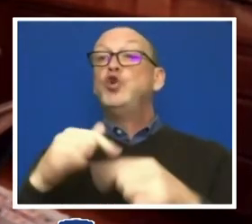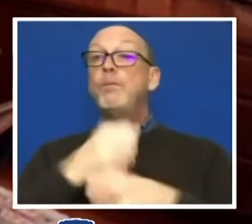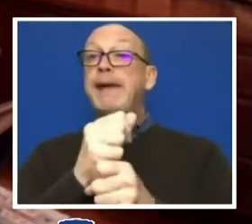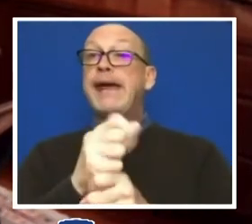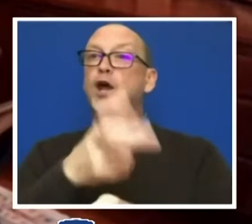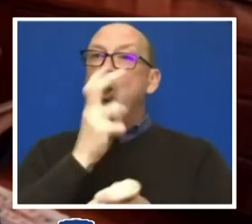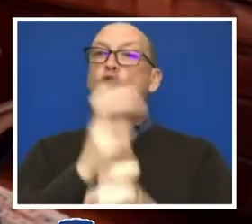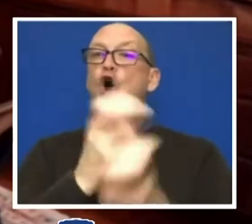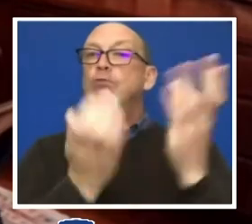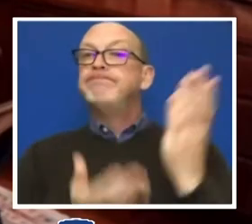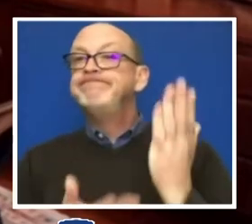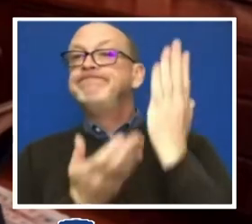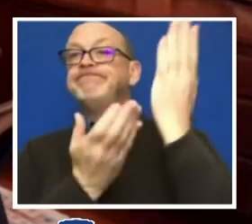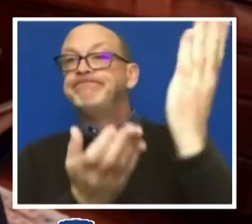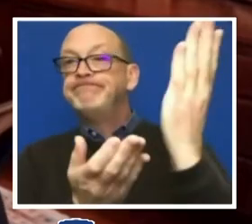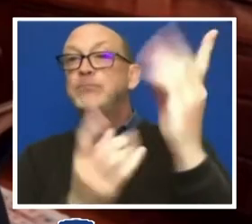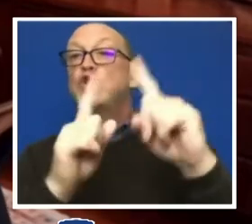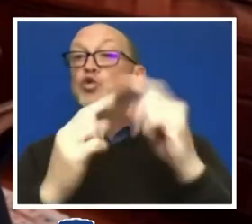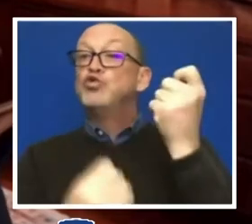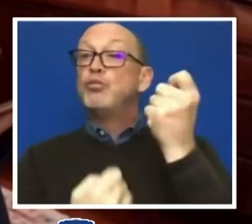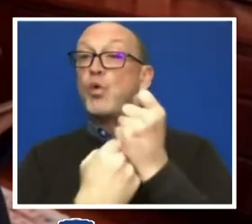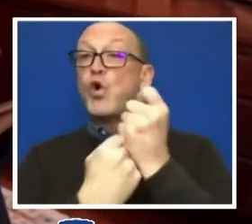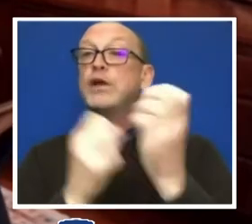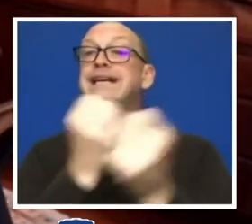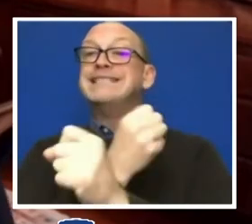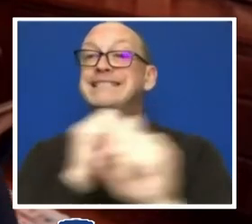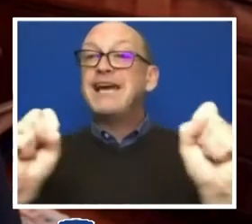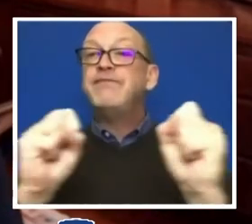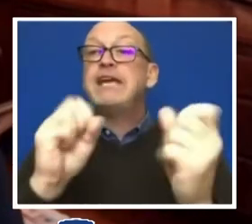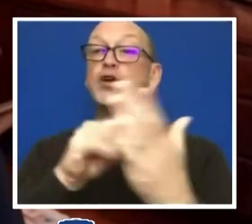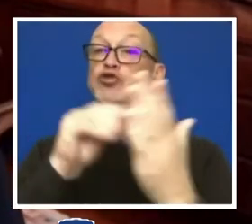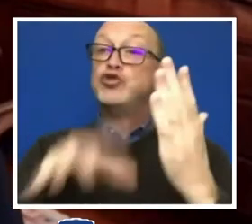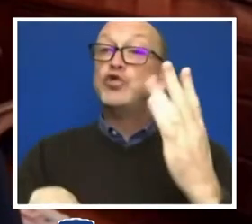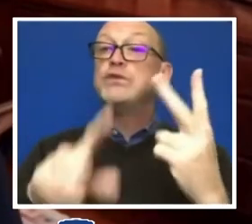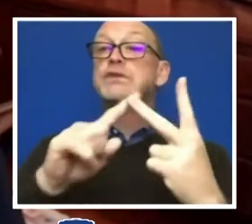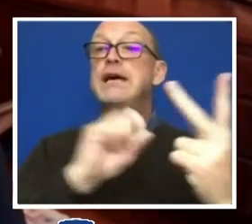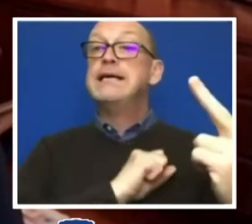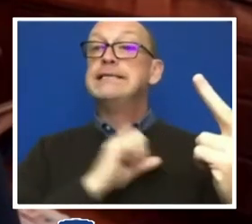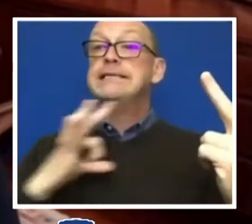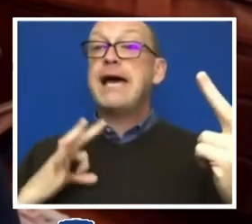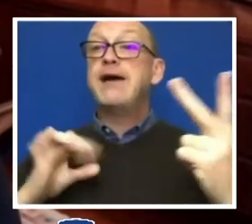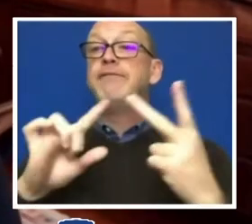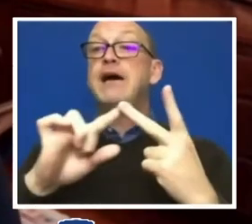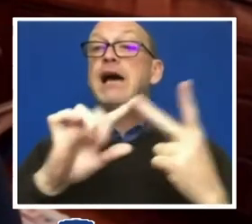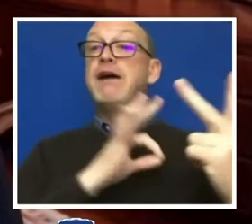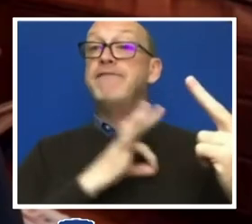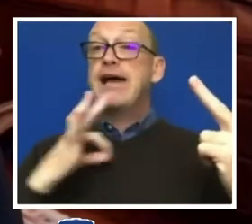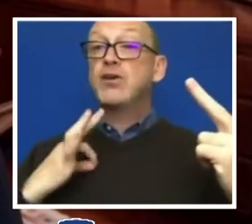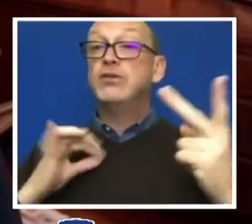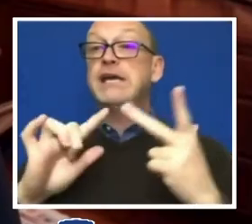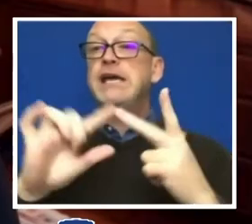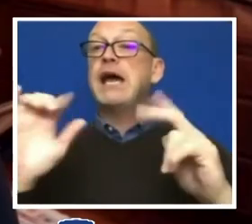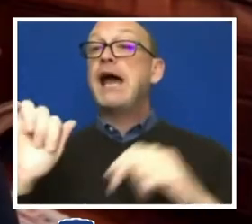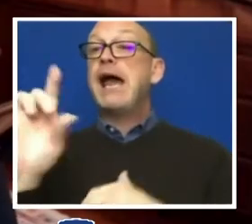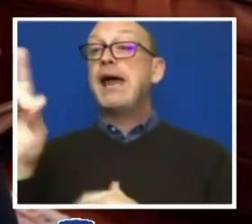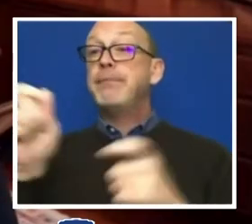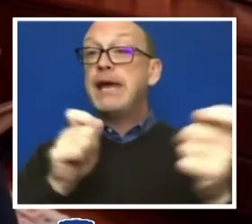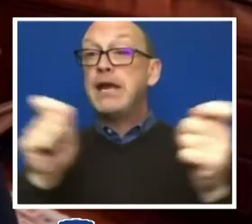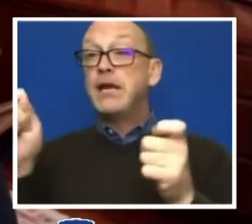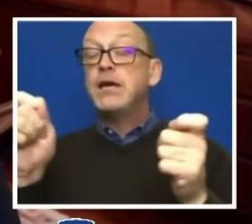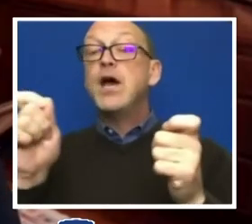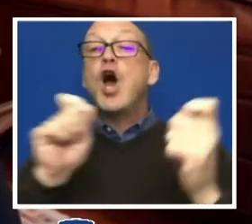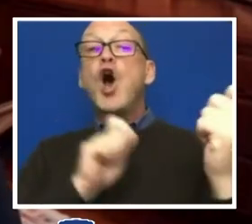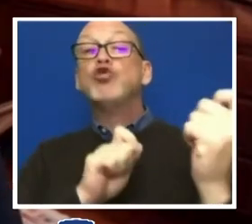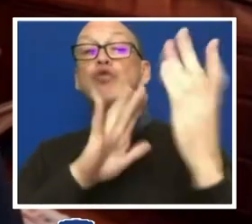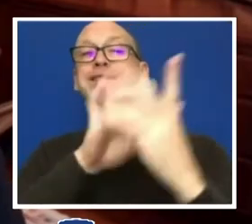of the safety of students, staff, faculty, administrators, by addressing the specific issues